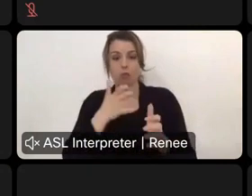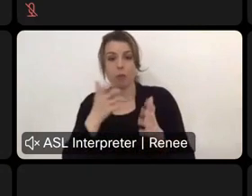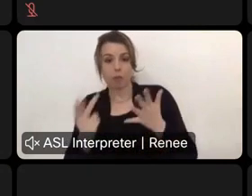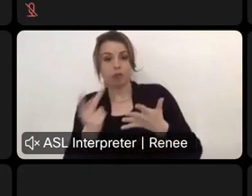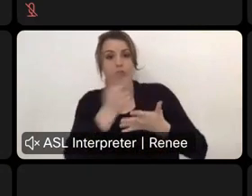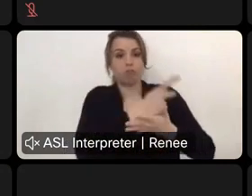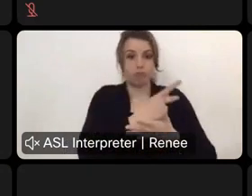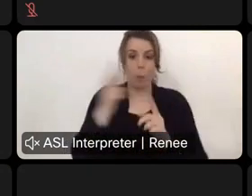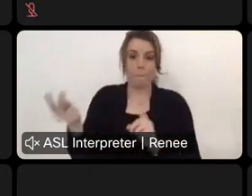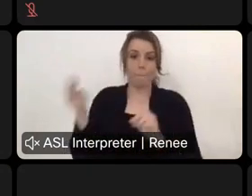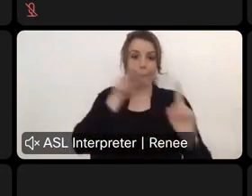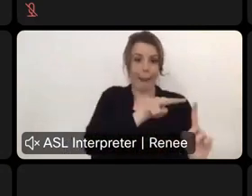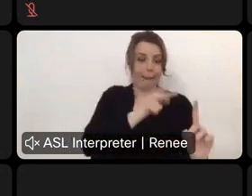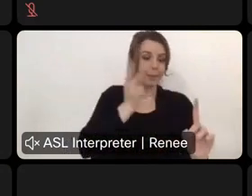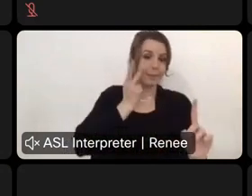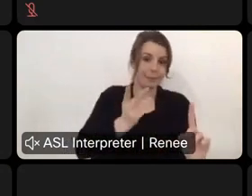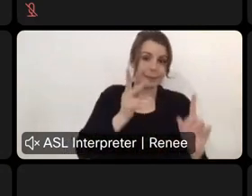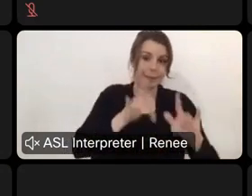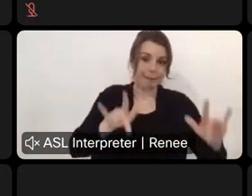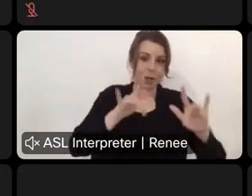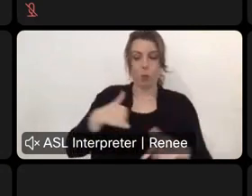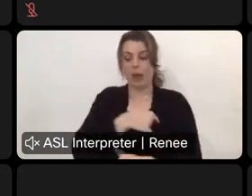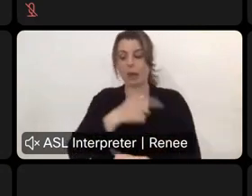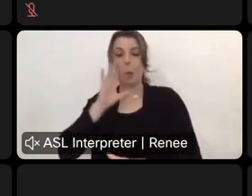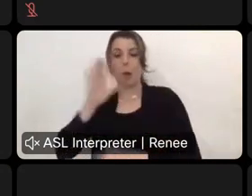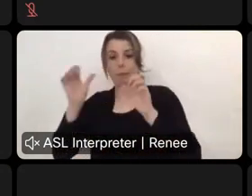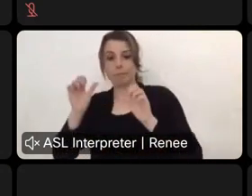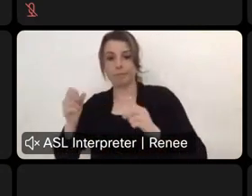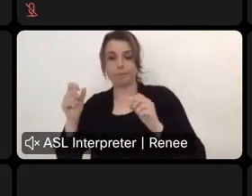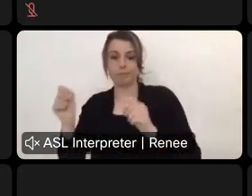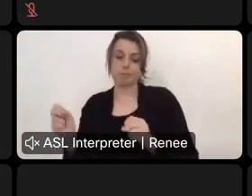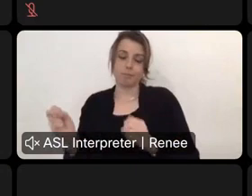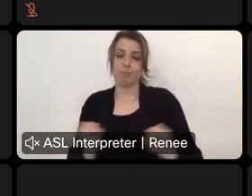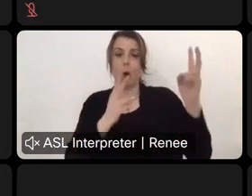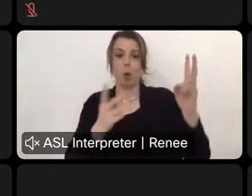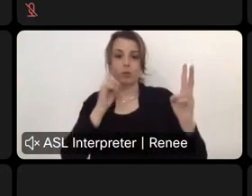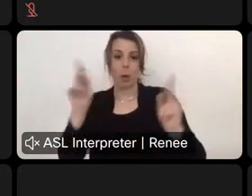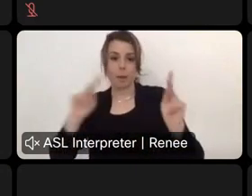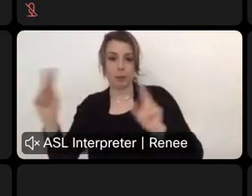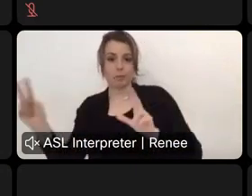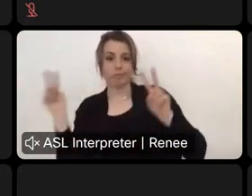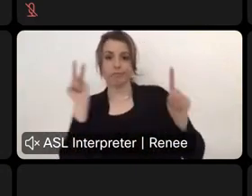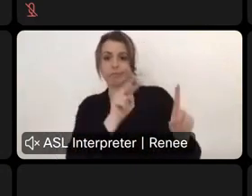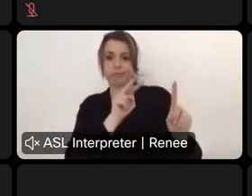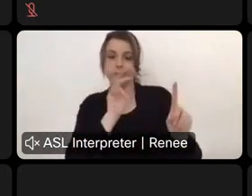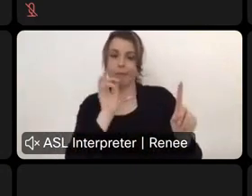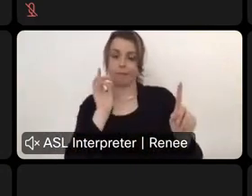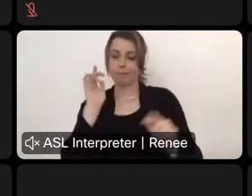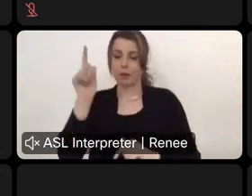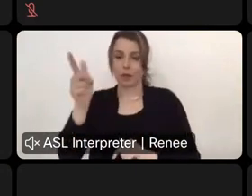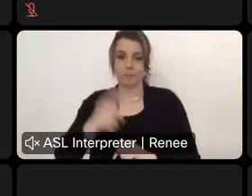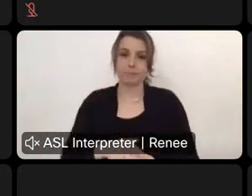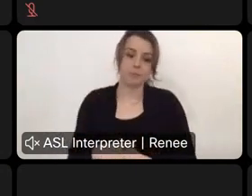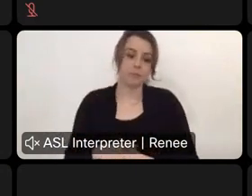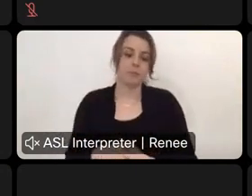recorded and we will post it for access later on. Uh, Michael says regarding the argument.